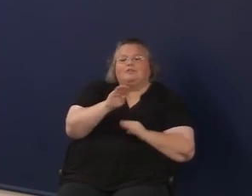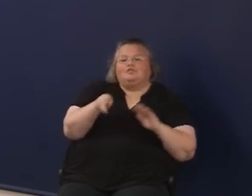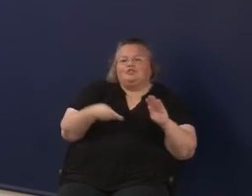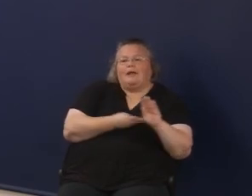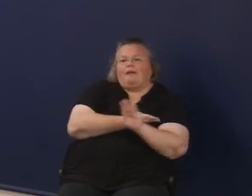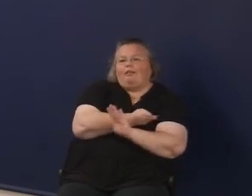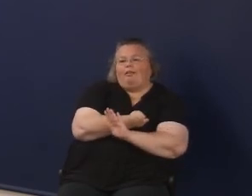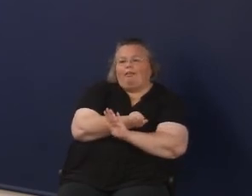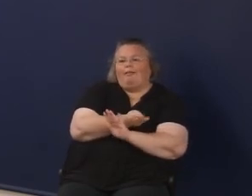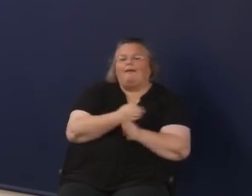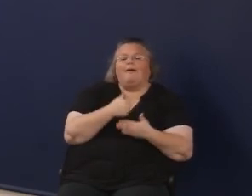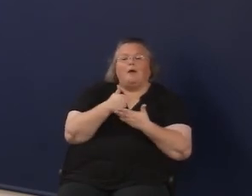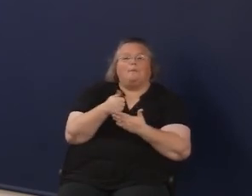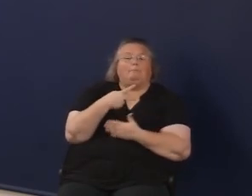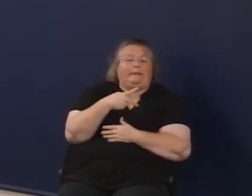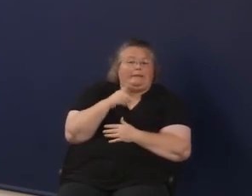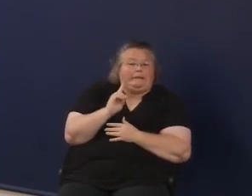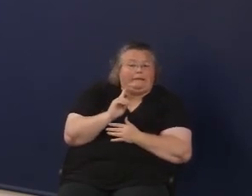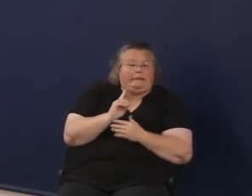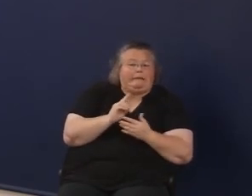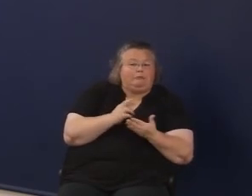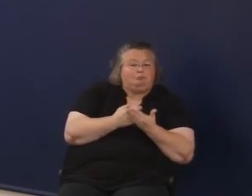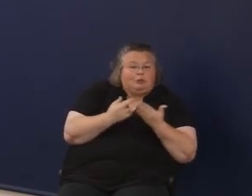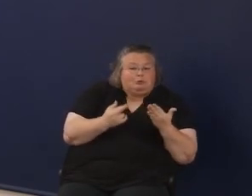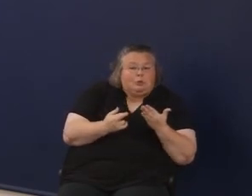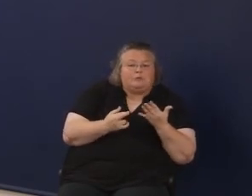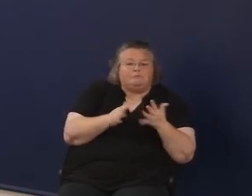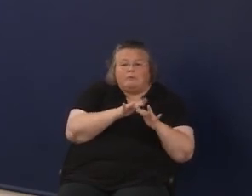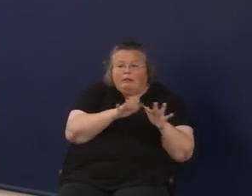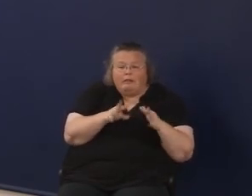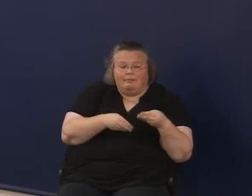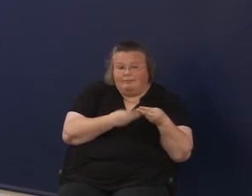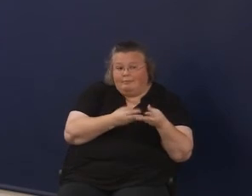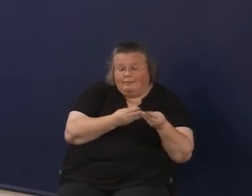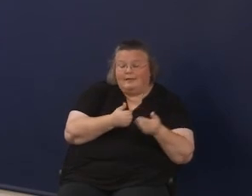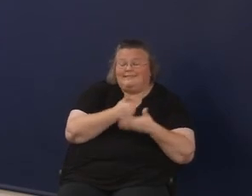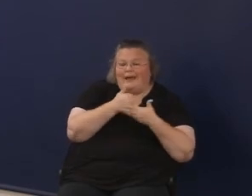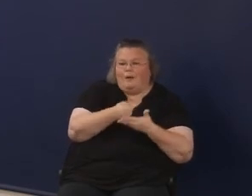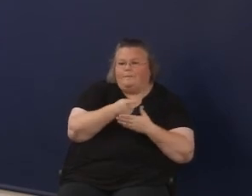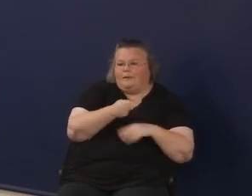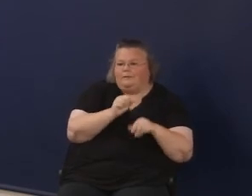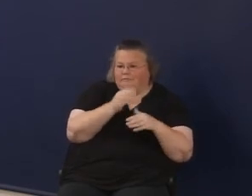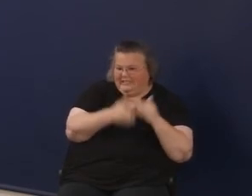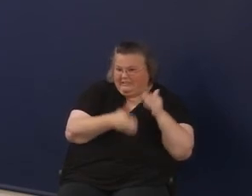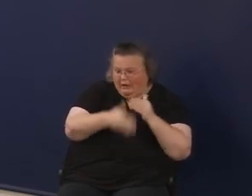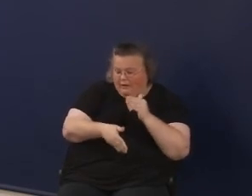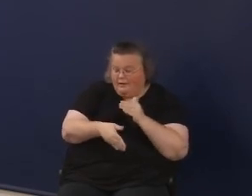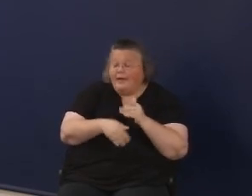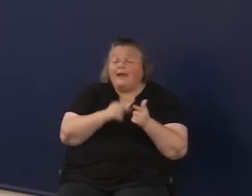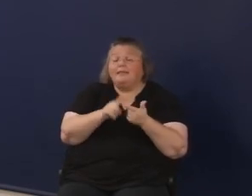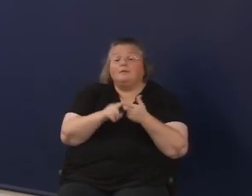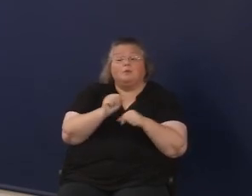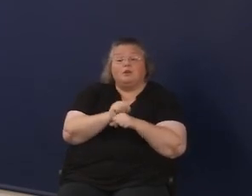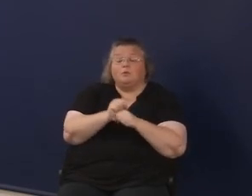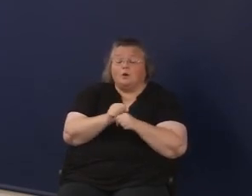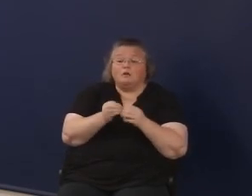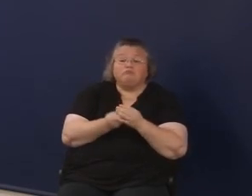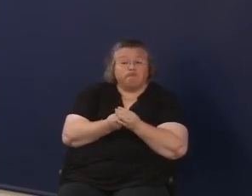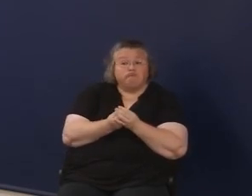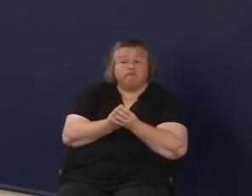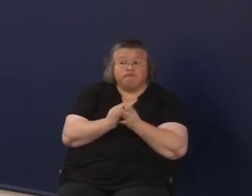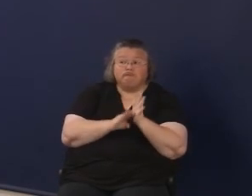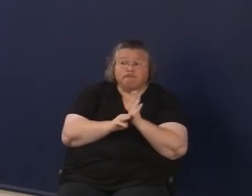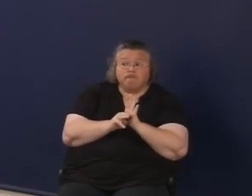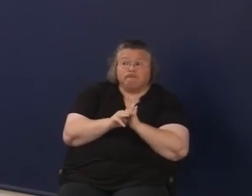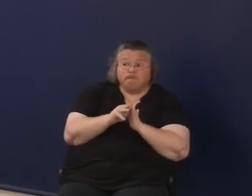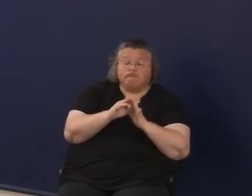resource in the background to help them sort of get some of the work done. And then as soon as some of the work grows up a little bit, they're ready to start collaborating. that's more